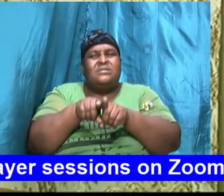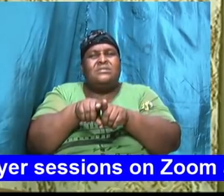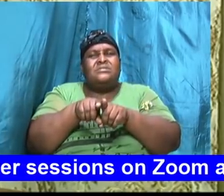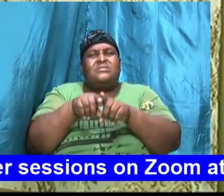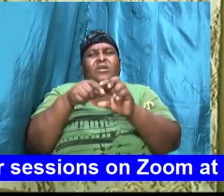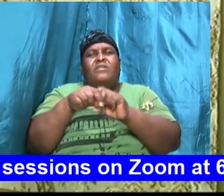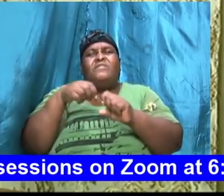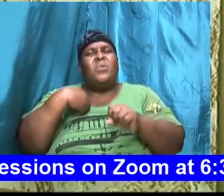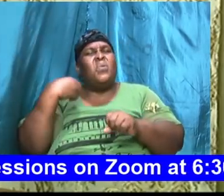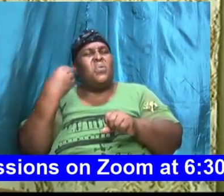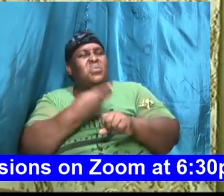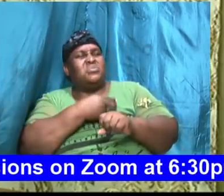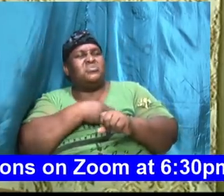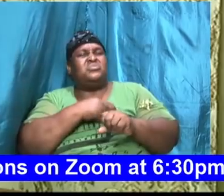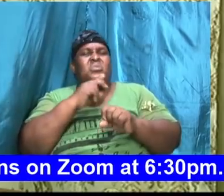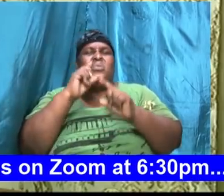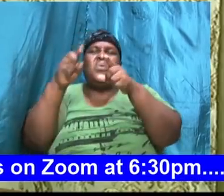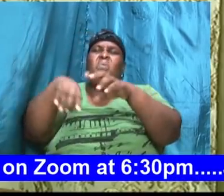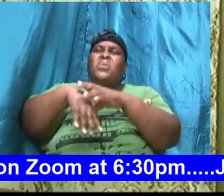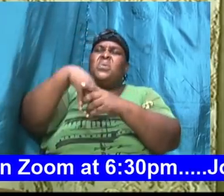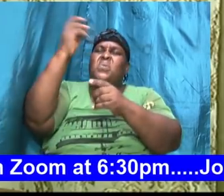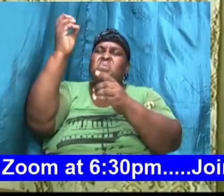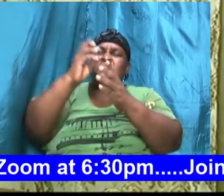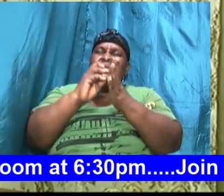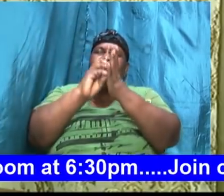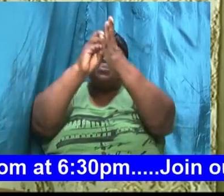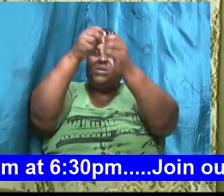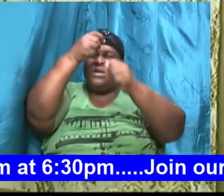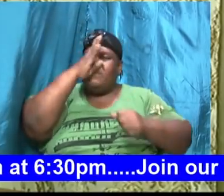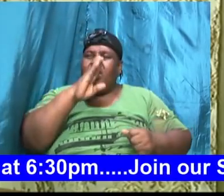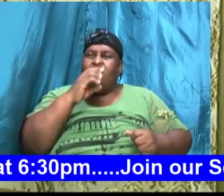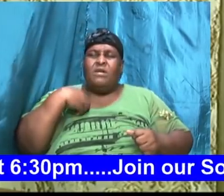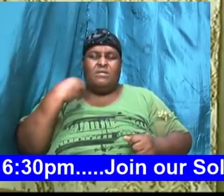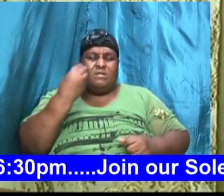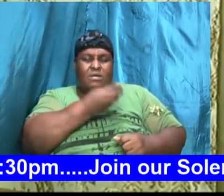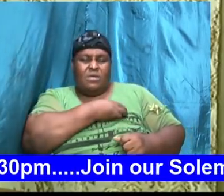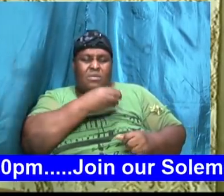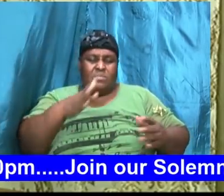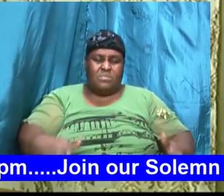us going outside of God's will for our life